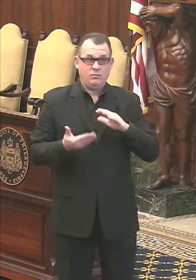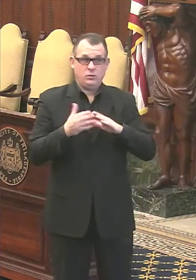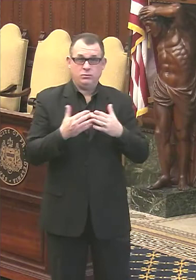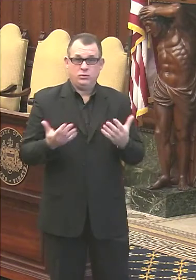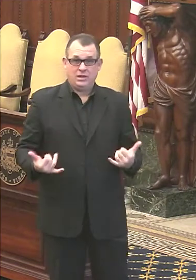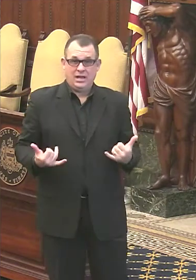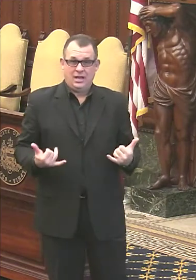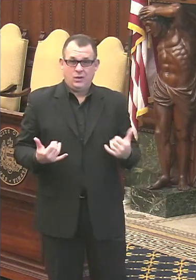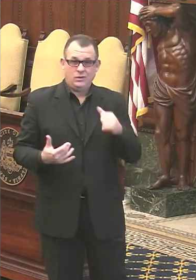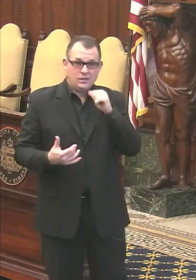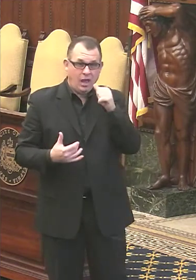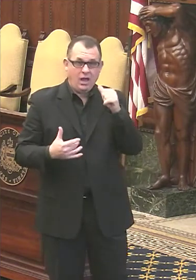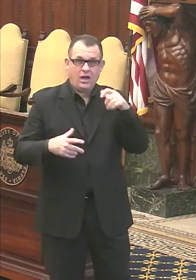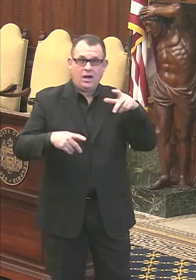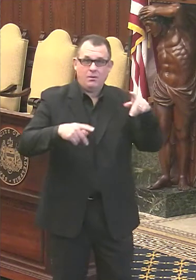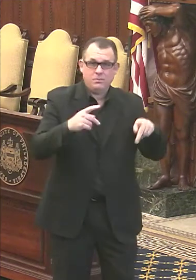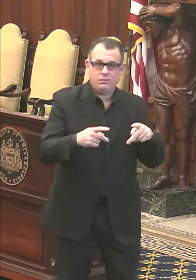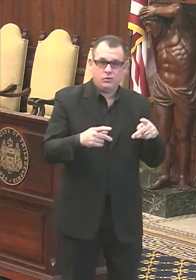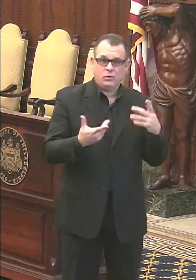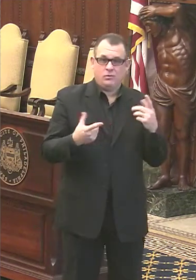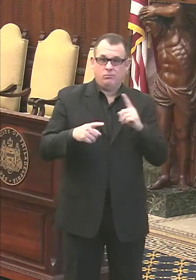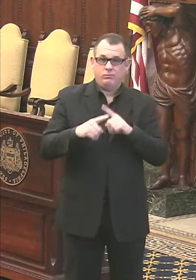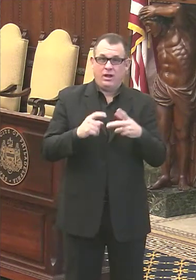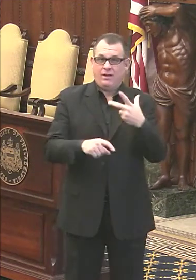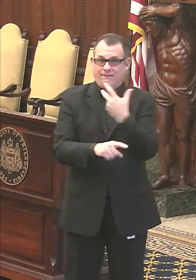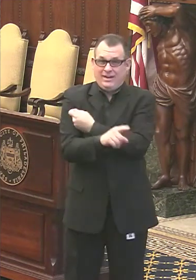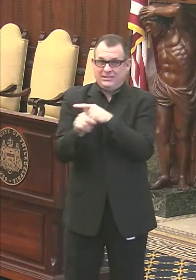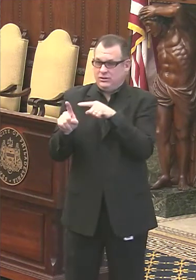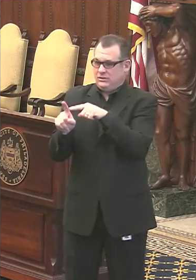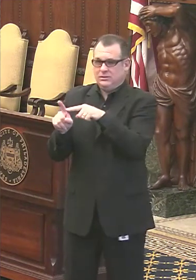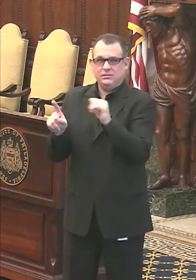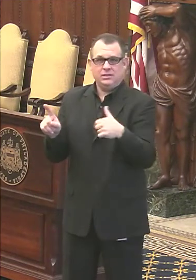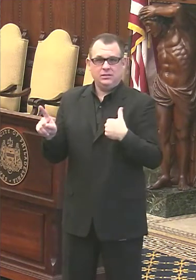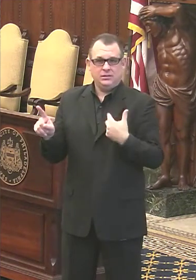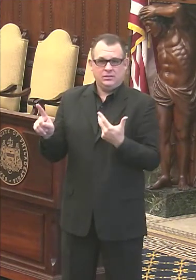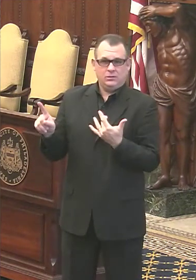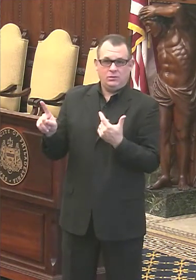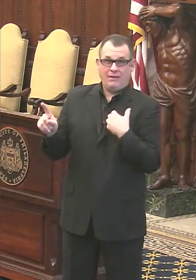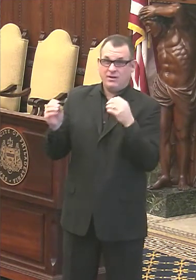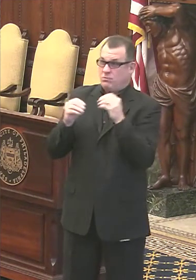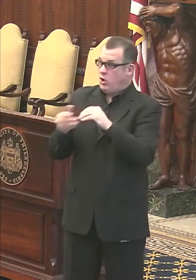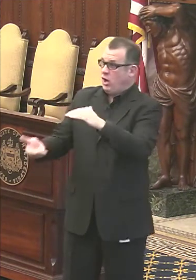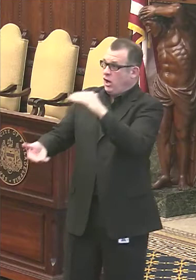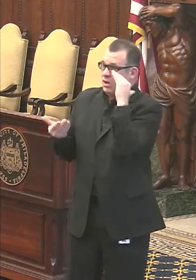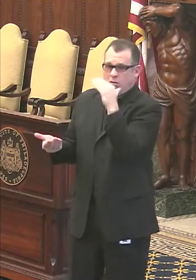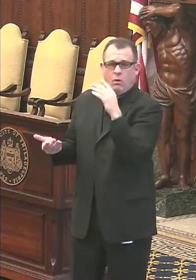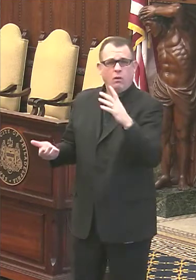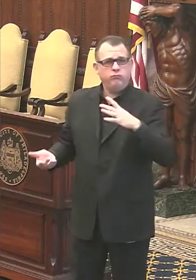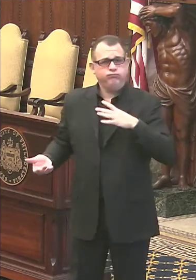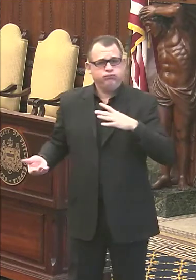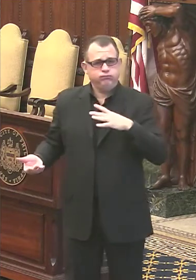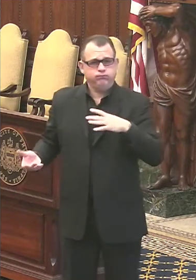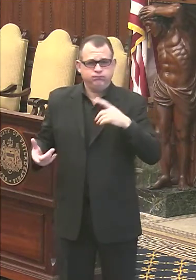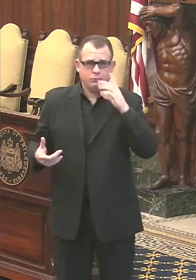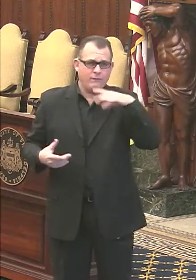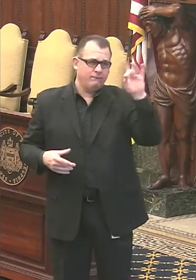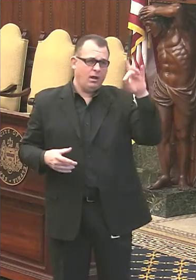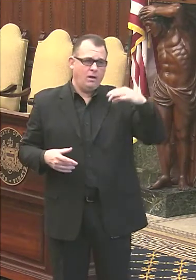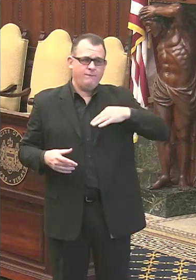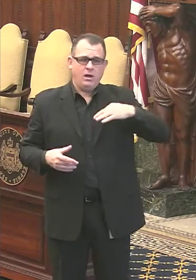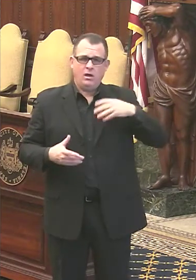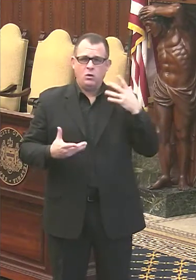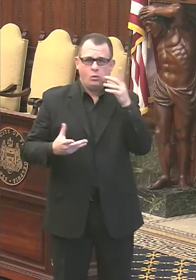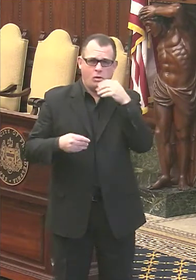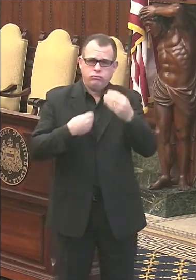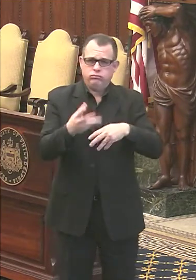people, but rather vaccine. Uh, and, um, if we had more vaccine, I still think we can find other groups. And the National Guard as a, you